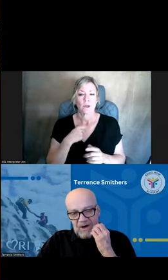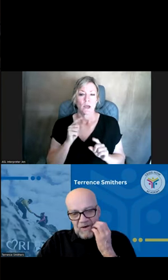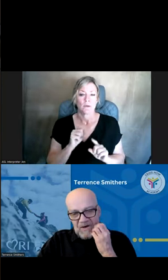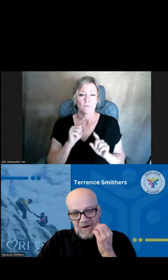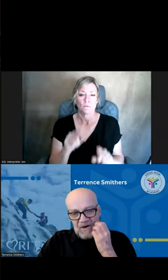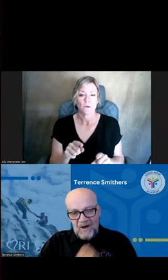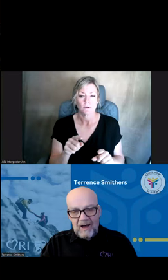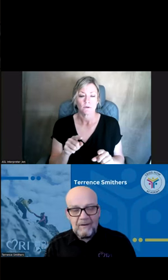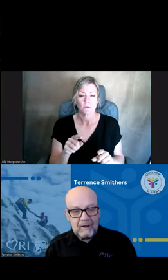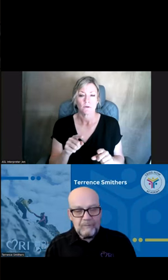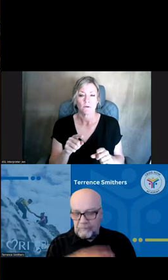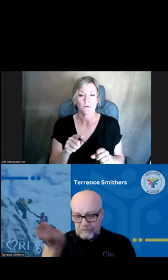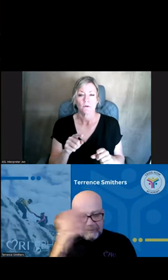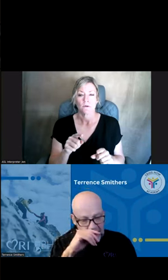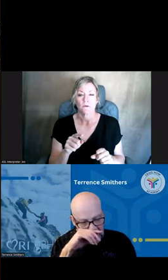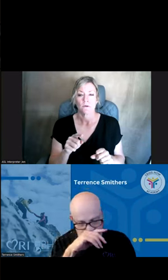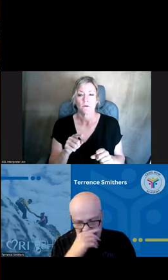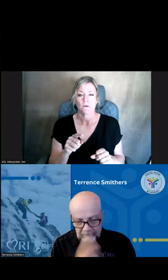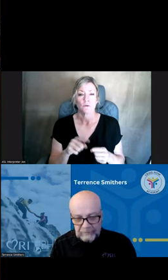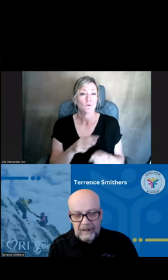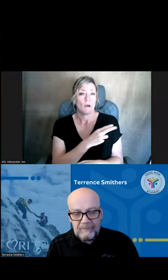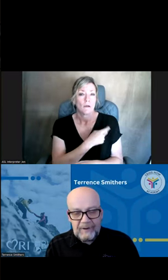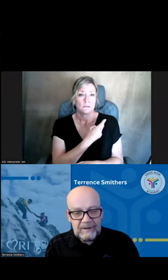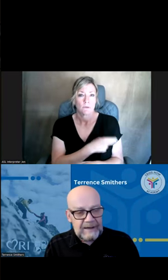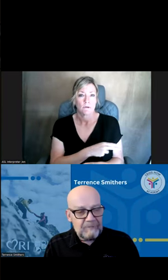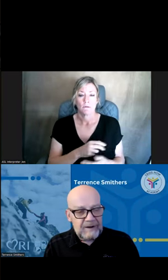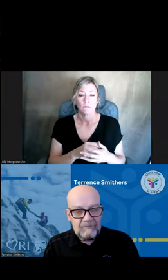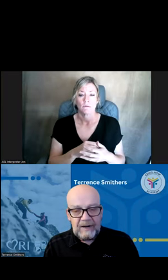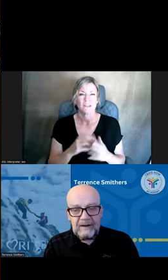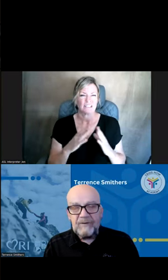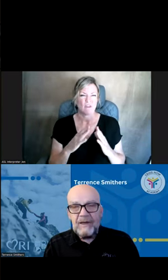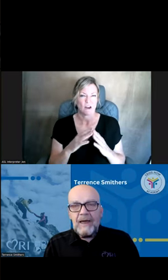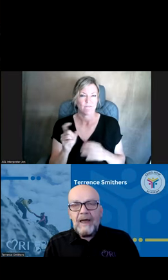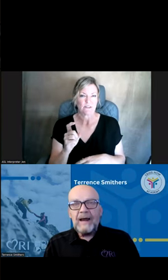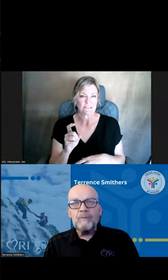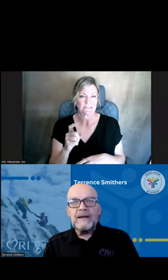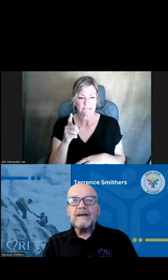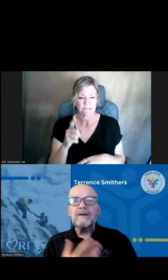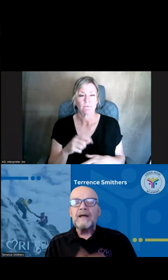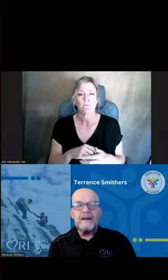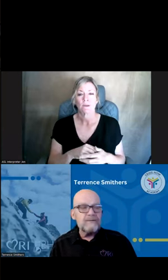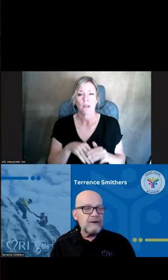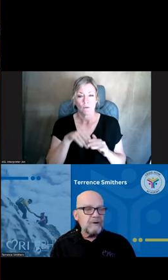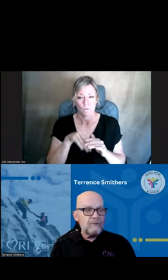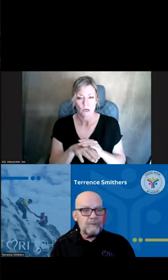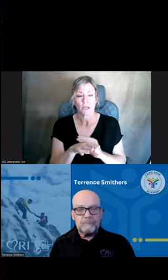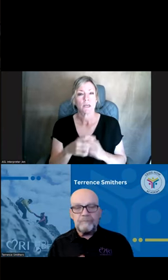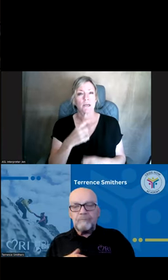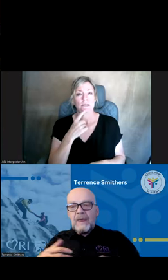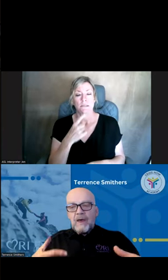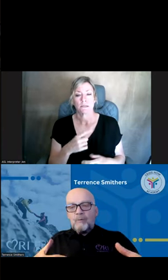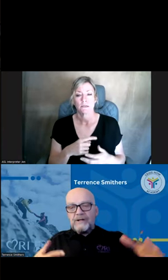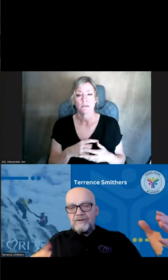a hospital in downtown Phoenix, and I went in and I said, you know,